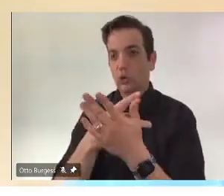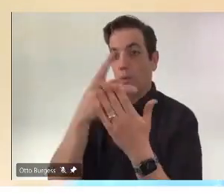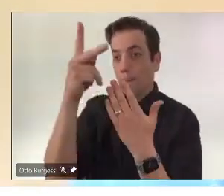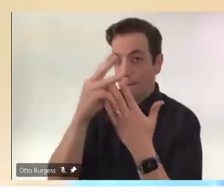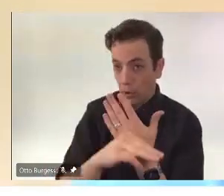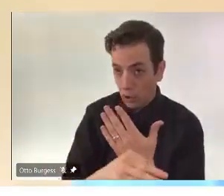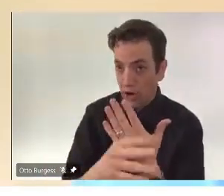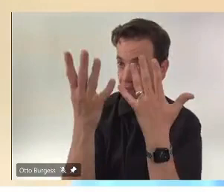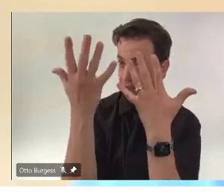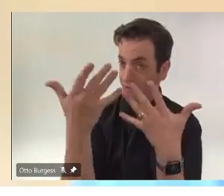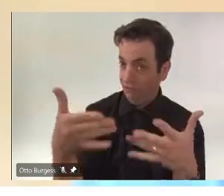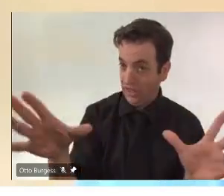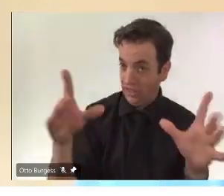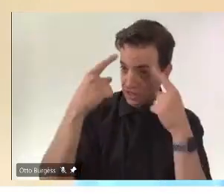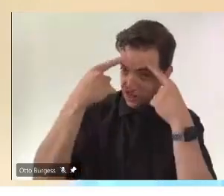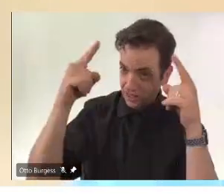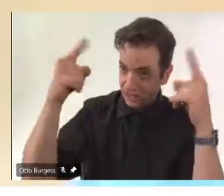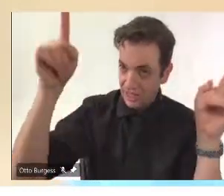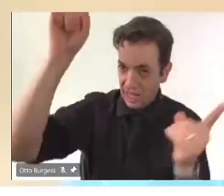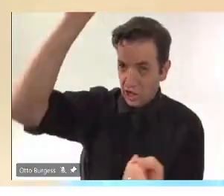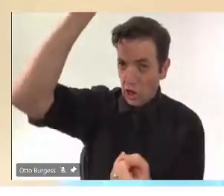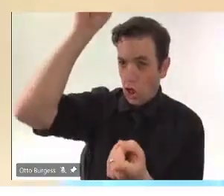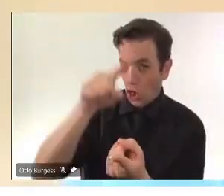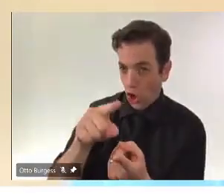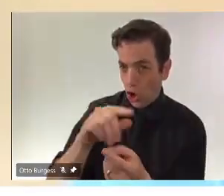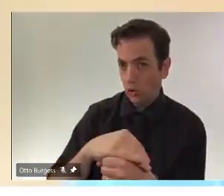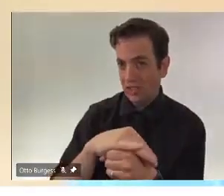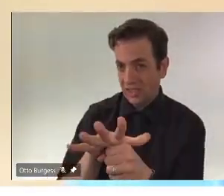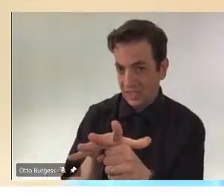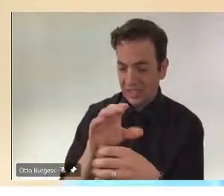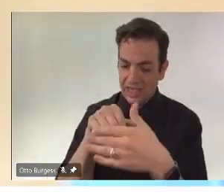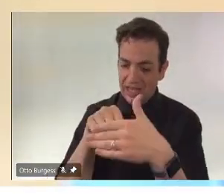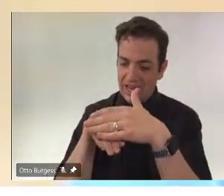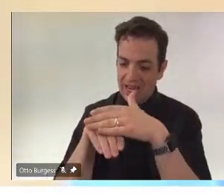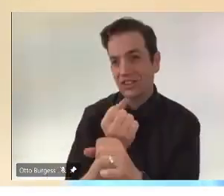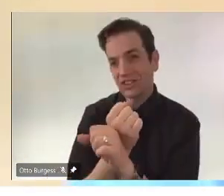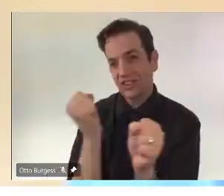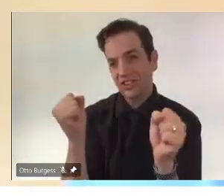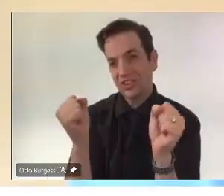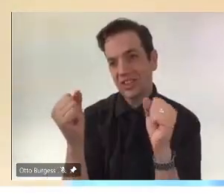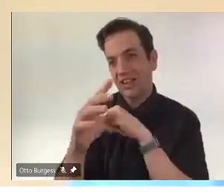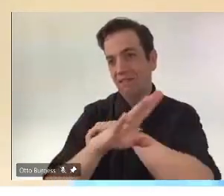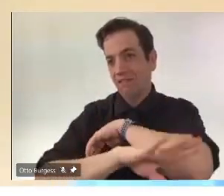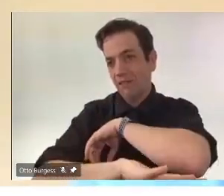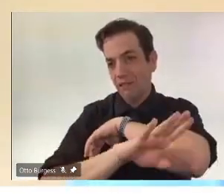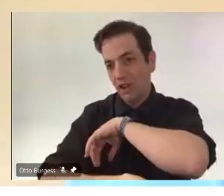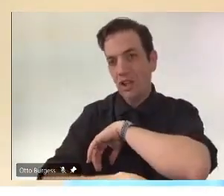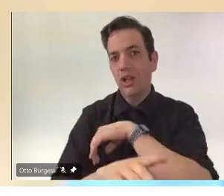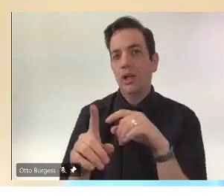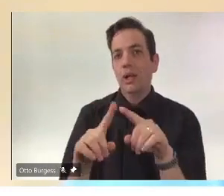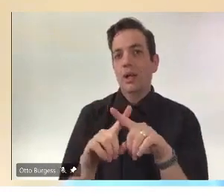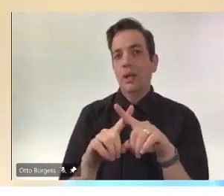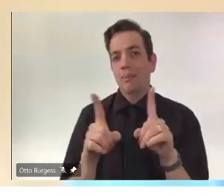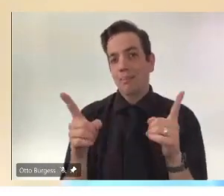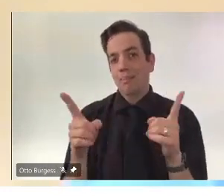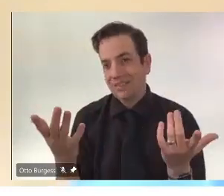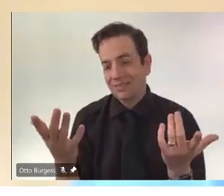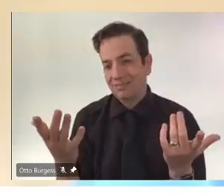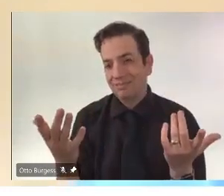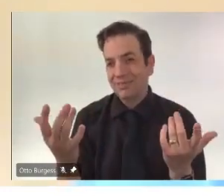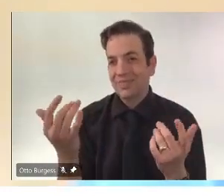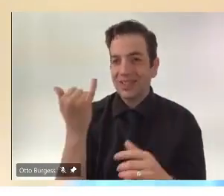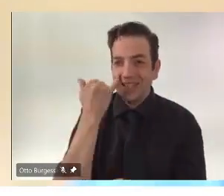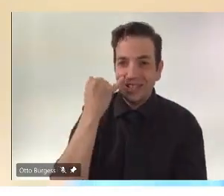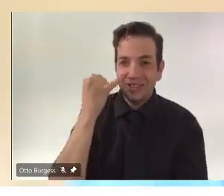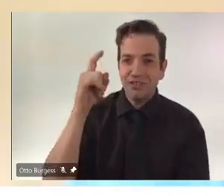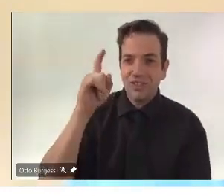low over time if there's a need for booster shots for especially those